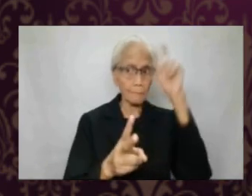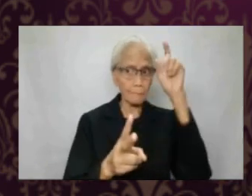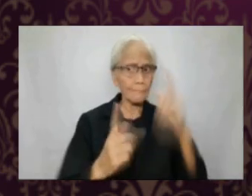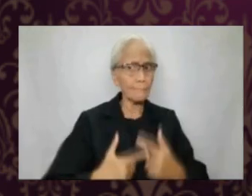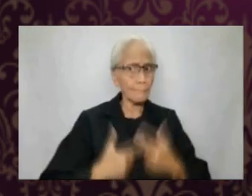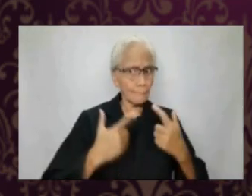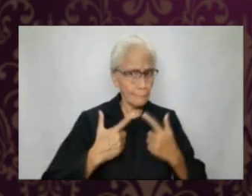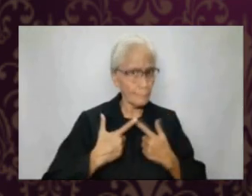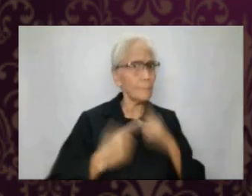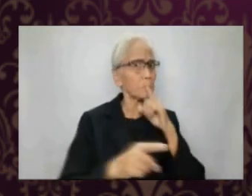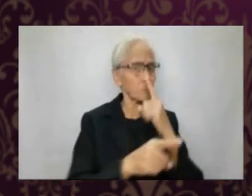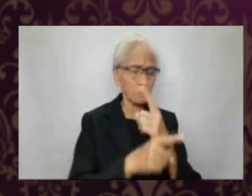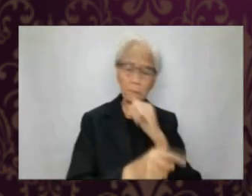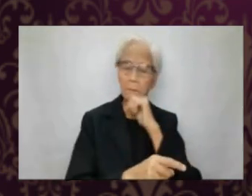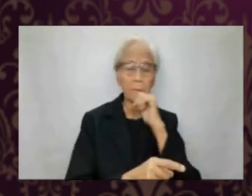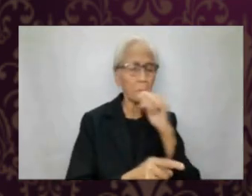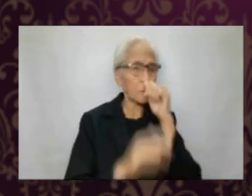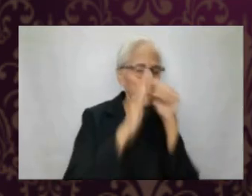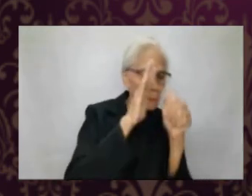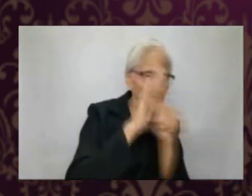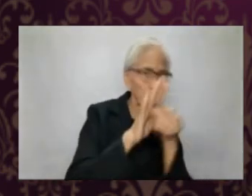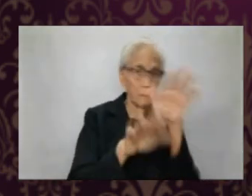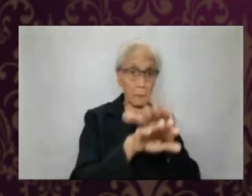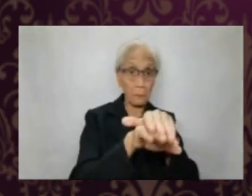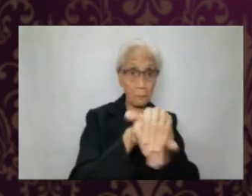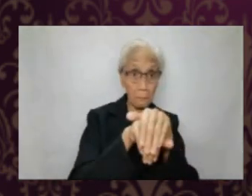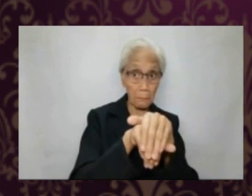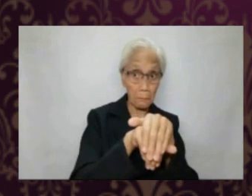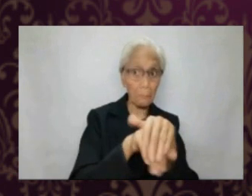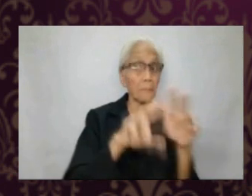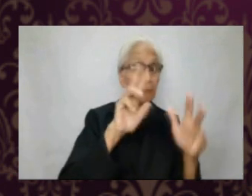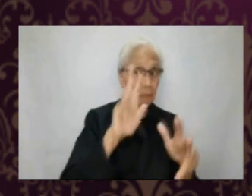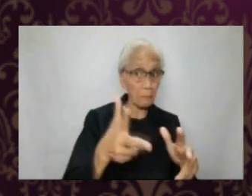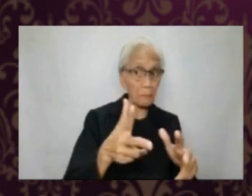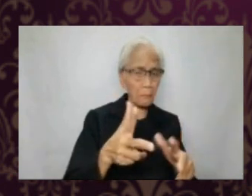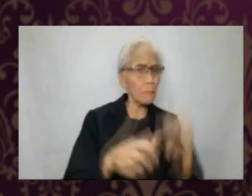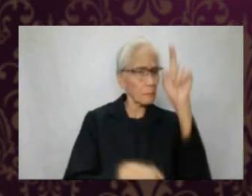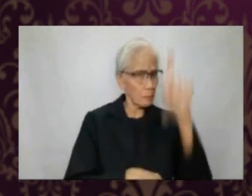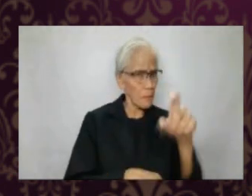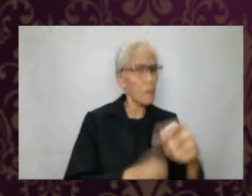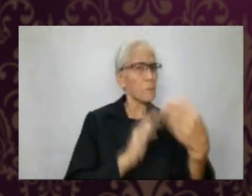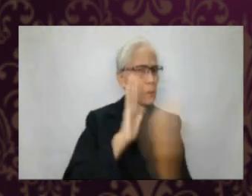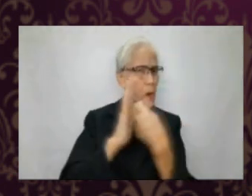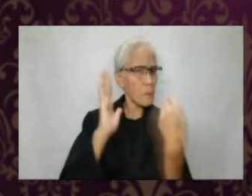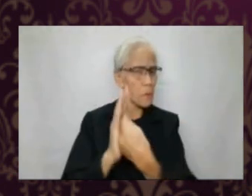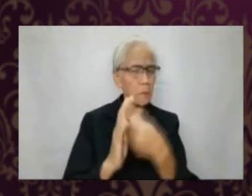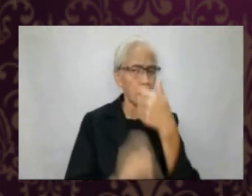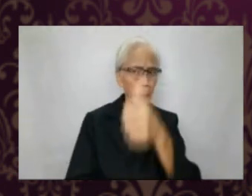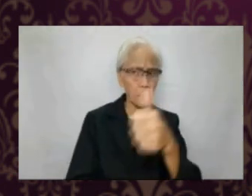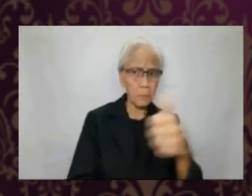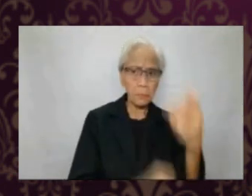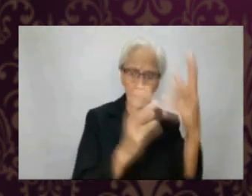Second, he should live in the truth and not hide in hypocrisy. Third,